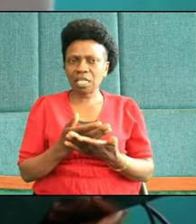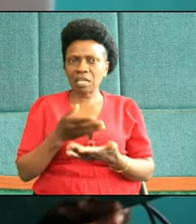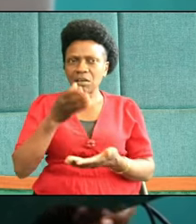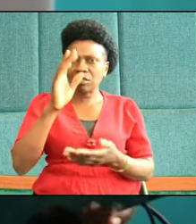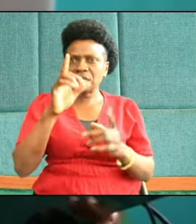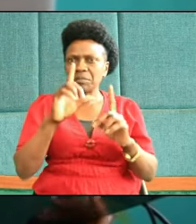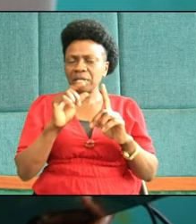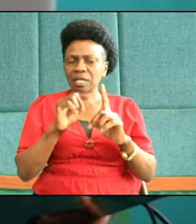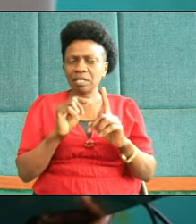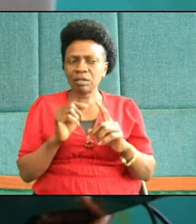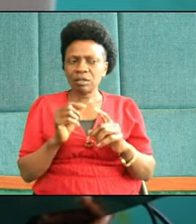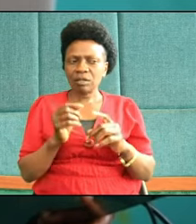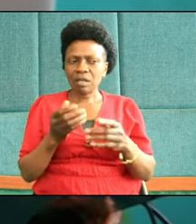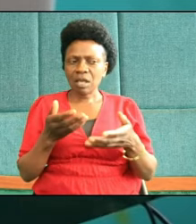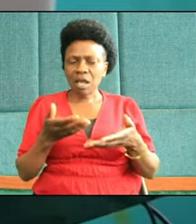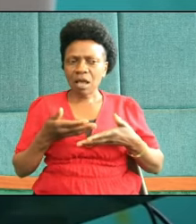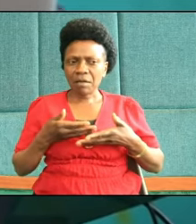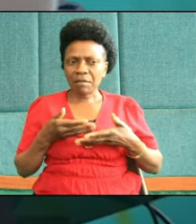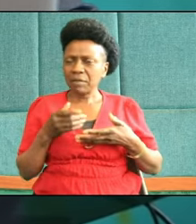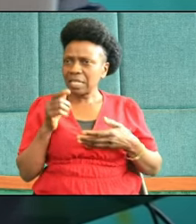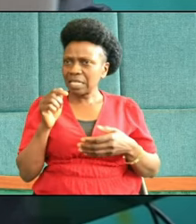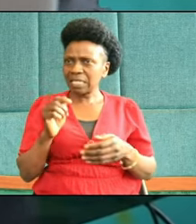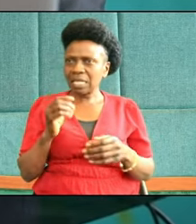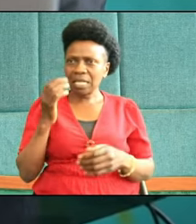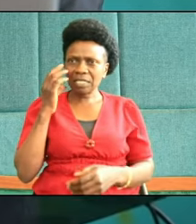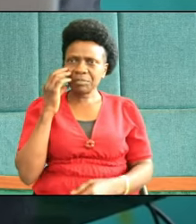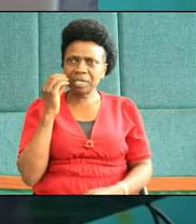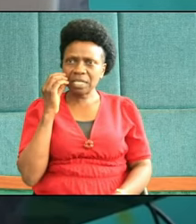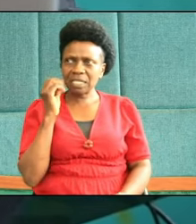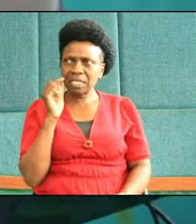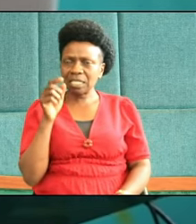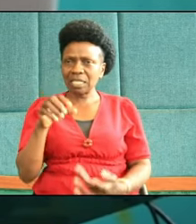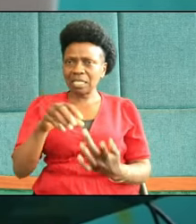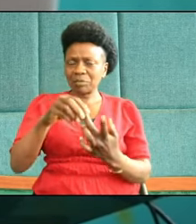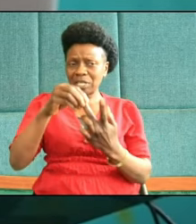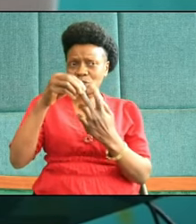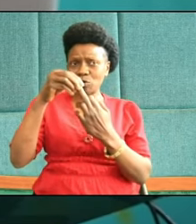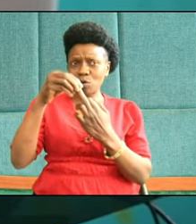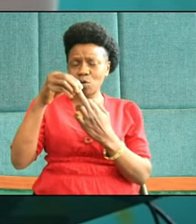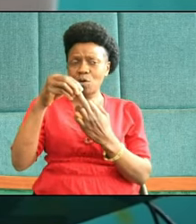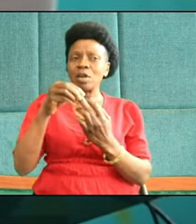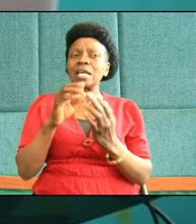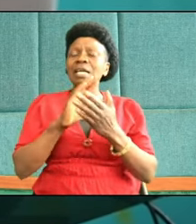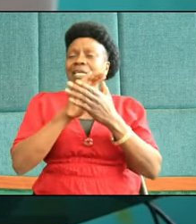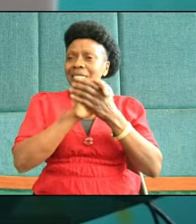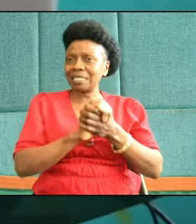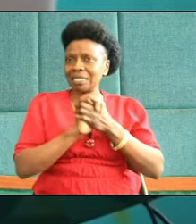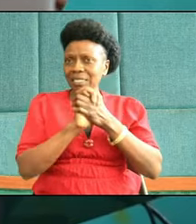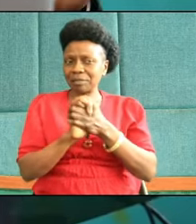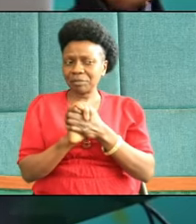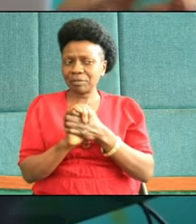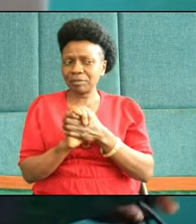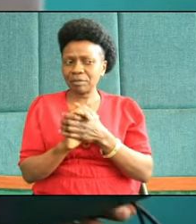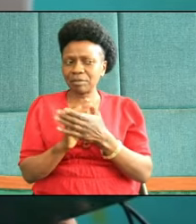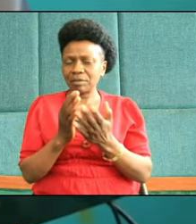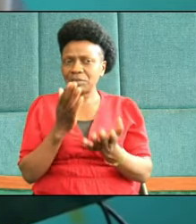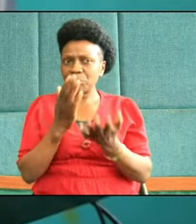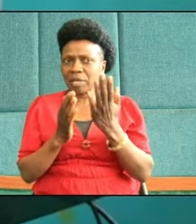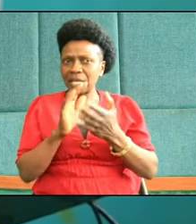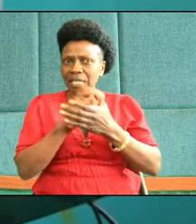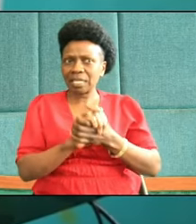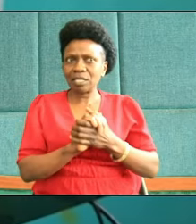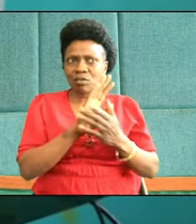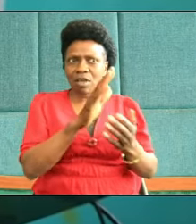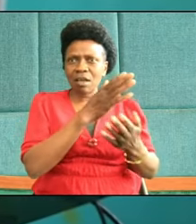to have this special experience, this special greeting. You may look on to your friend,